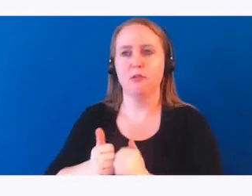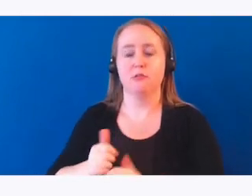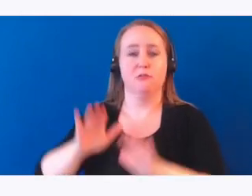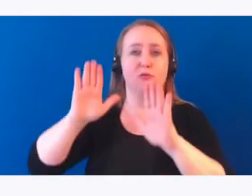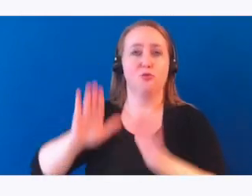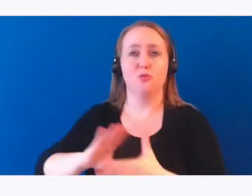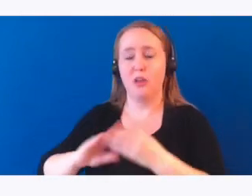we did.